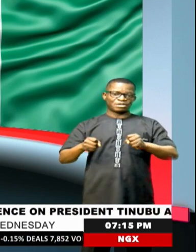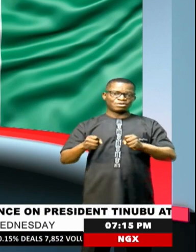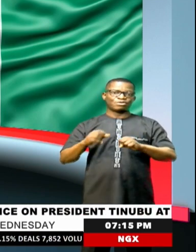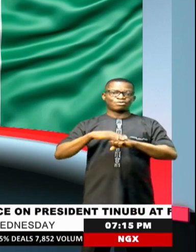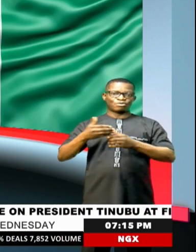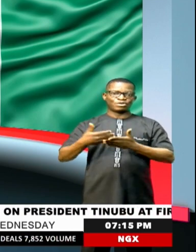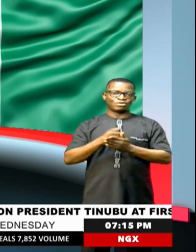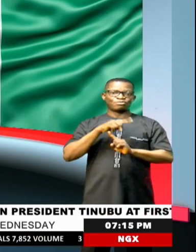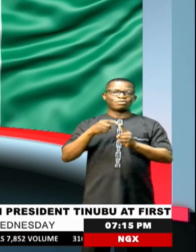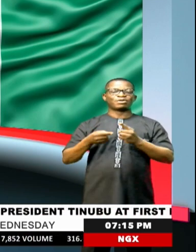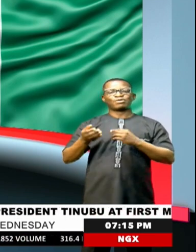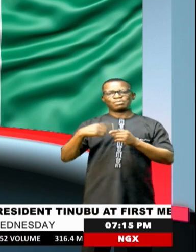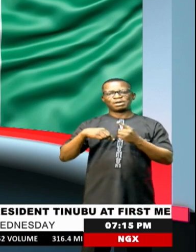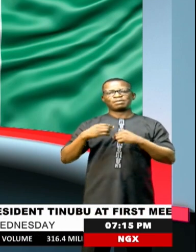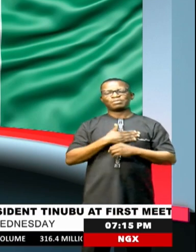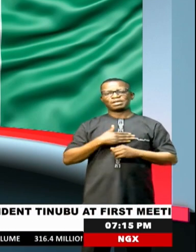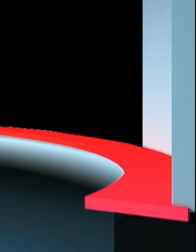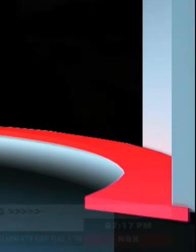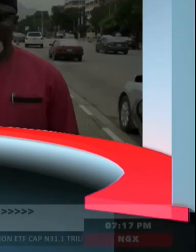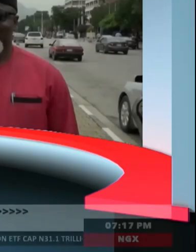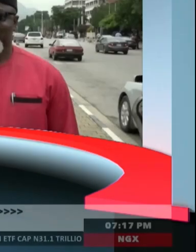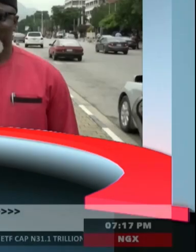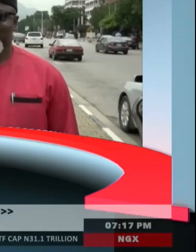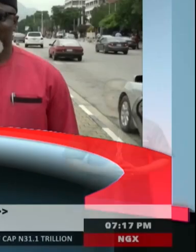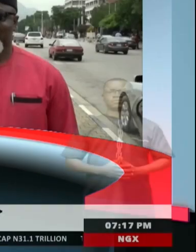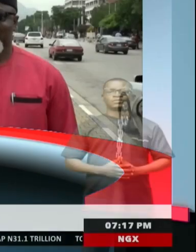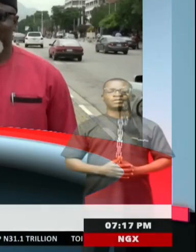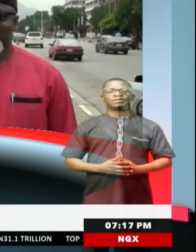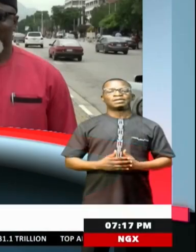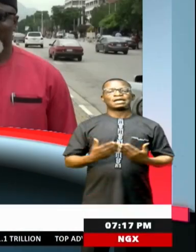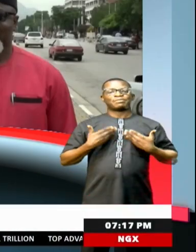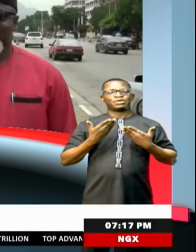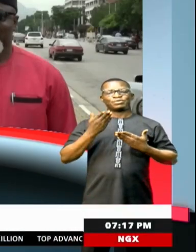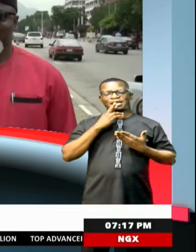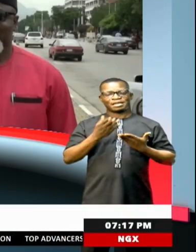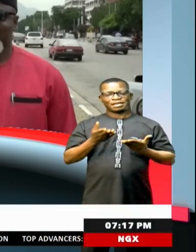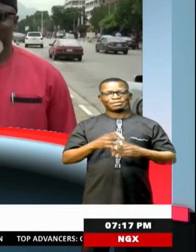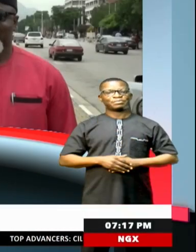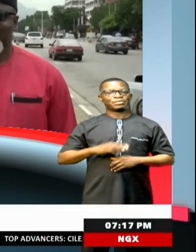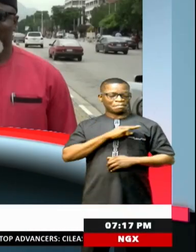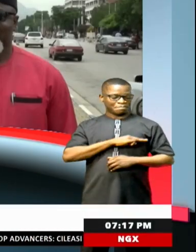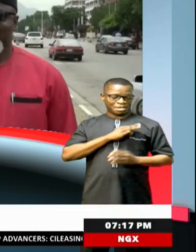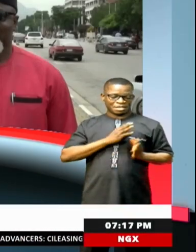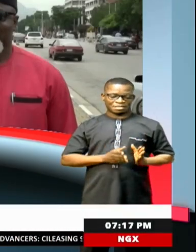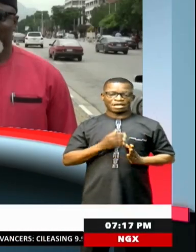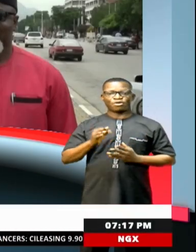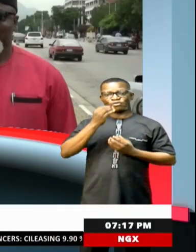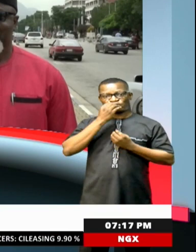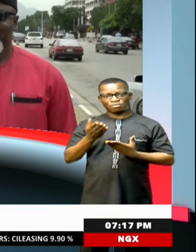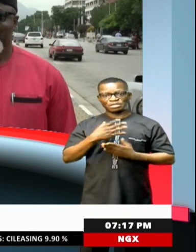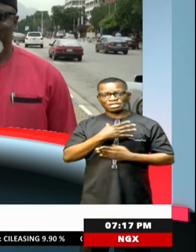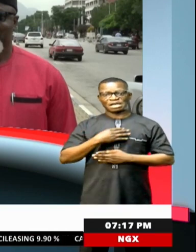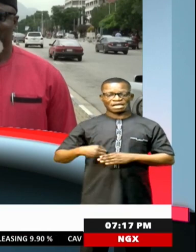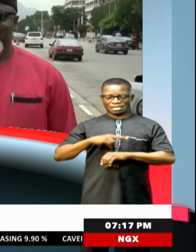All news when we return. Please stay with us. Glad to know you're still there. Now, the Minister of Information and